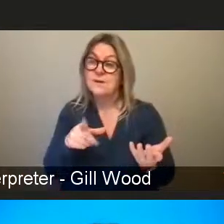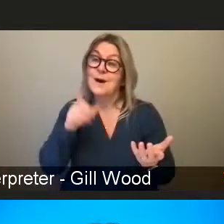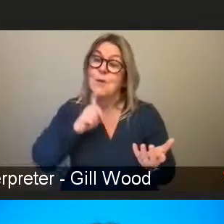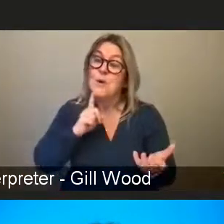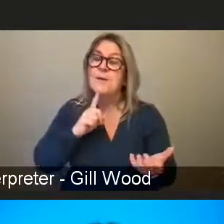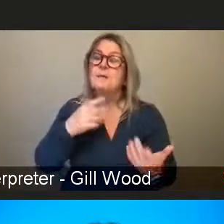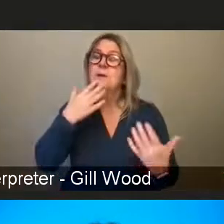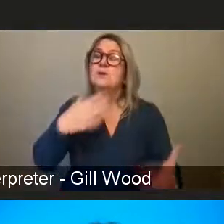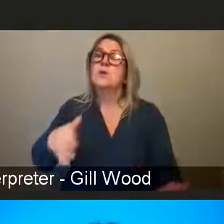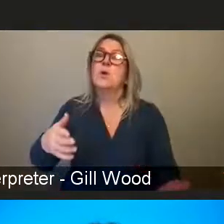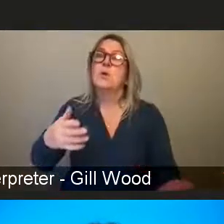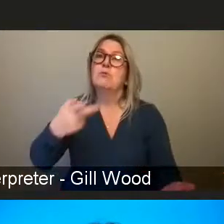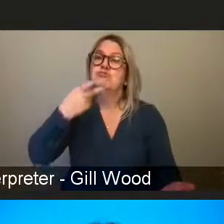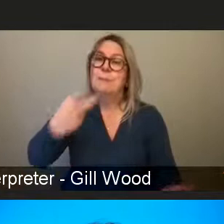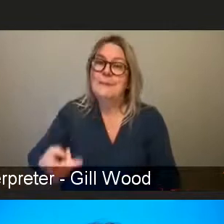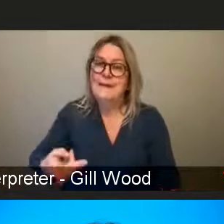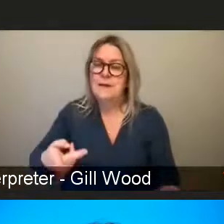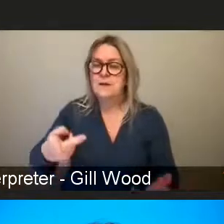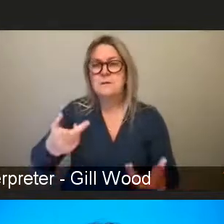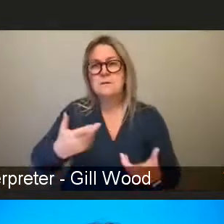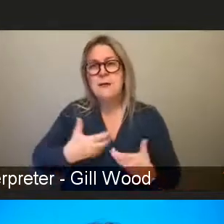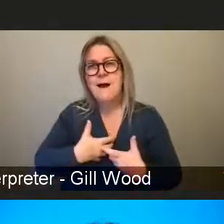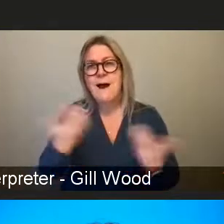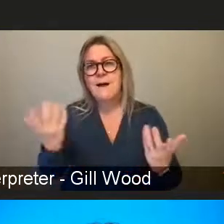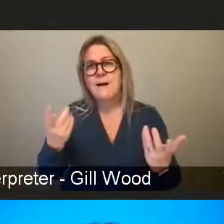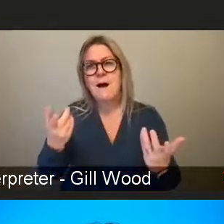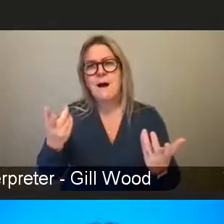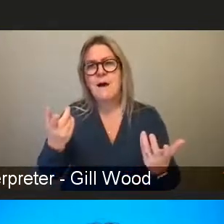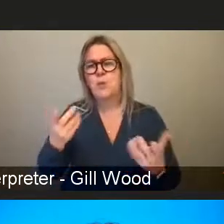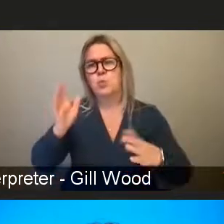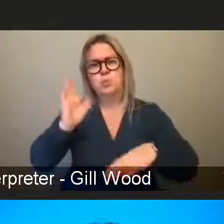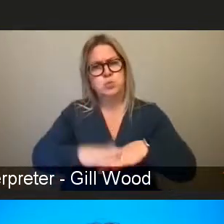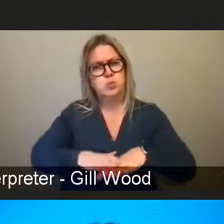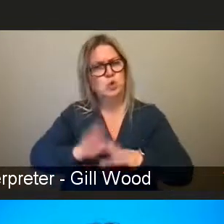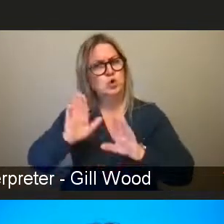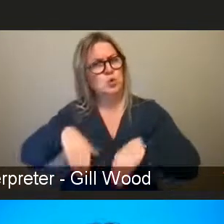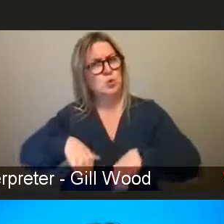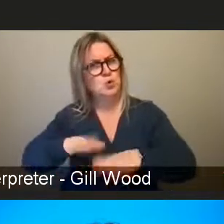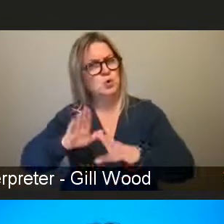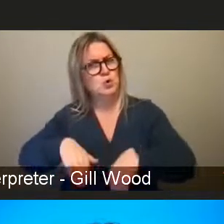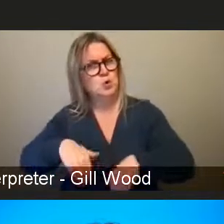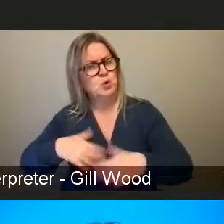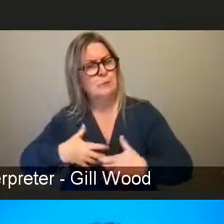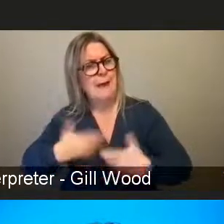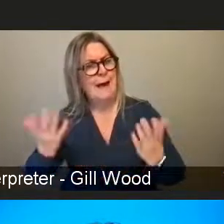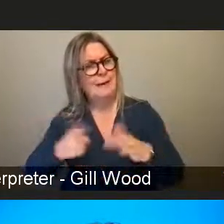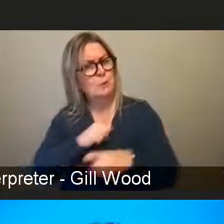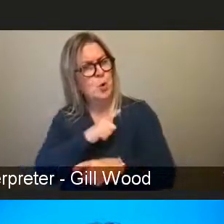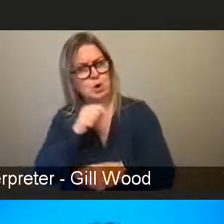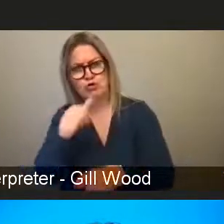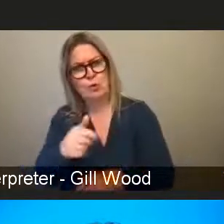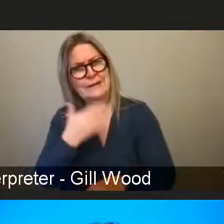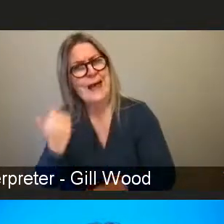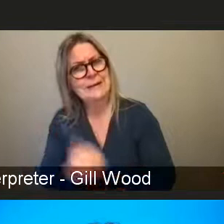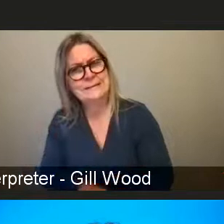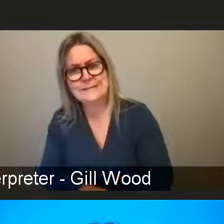that our anger has no place and that our anger is unattractive, that our anger is